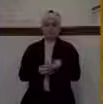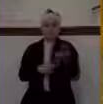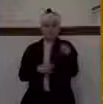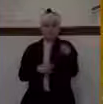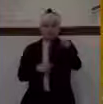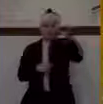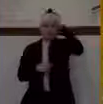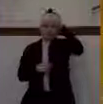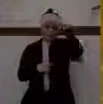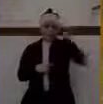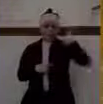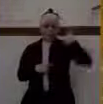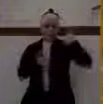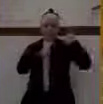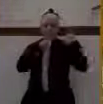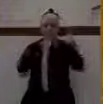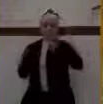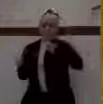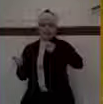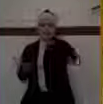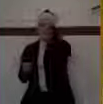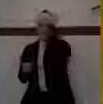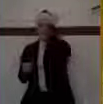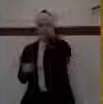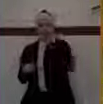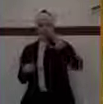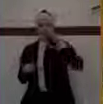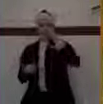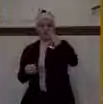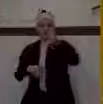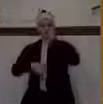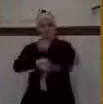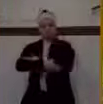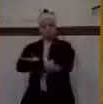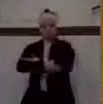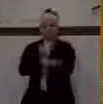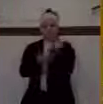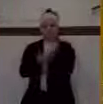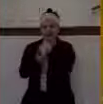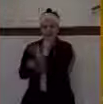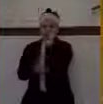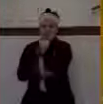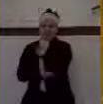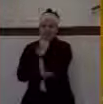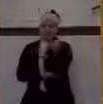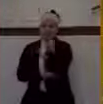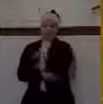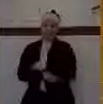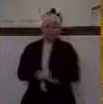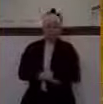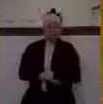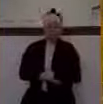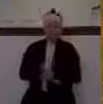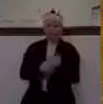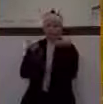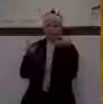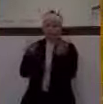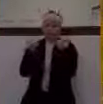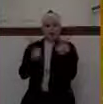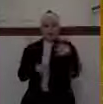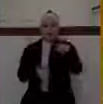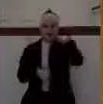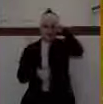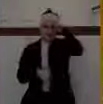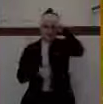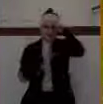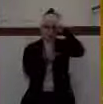Solomon as a wife. But this didn't help Rehoboam. Now the pharaoh of Egypt decides that he's going to